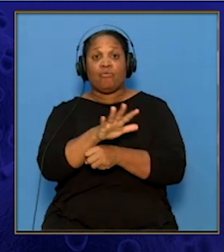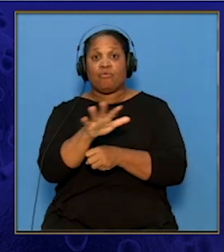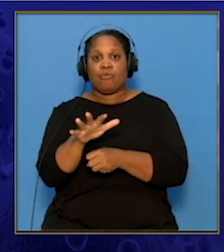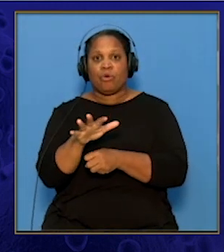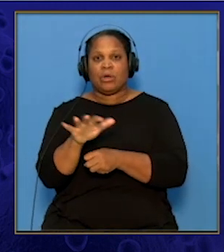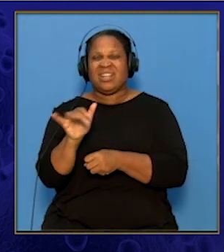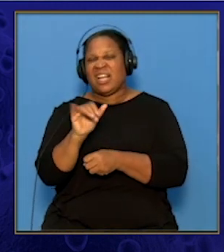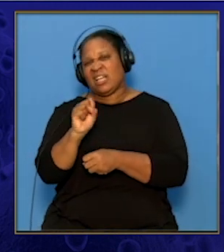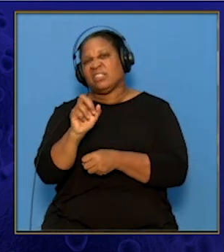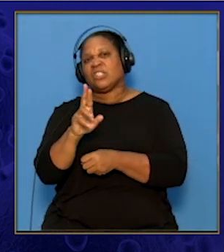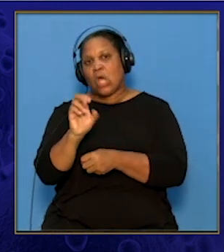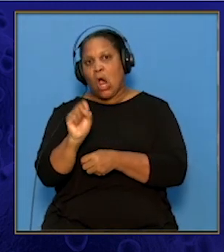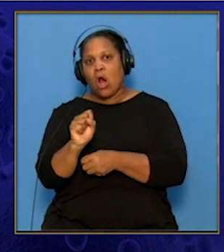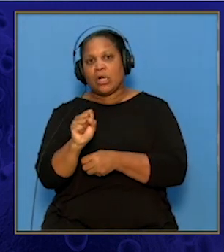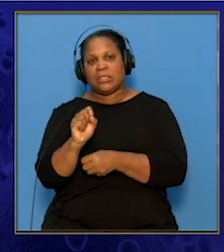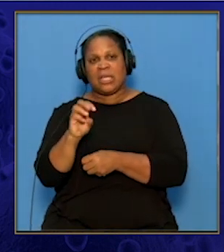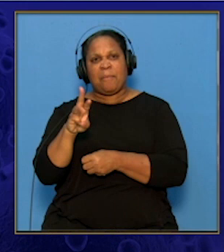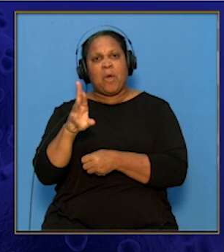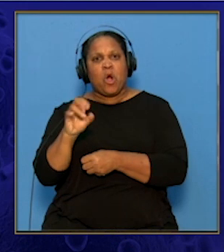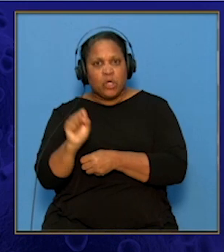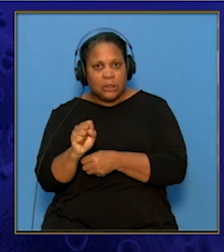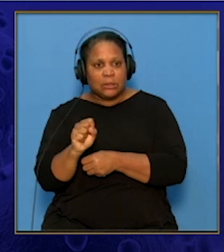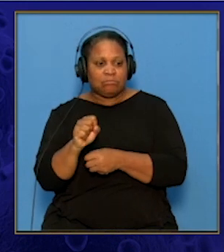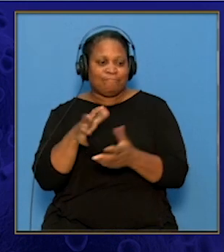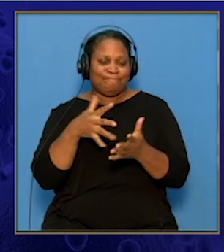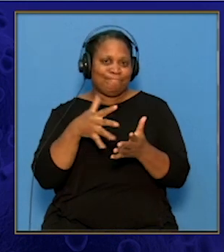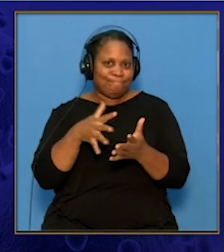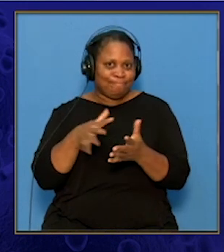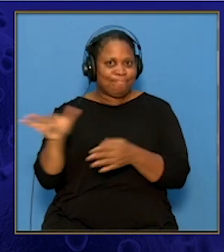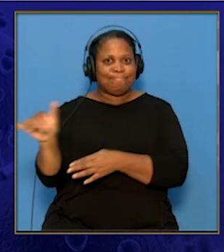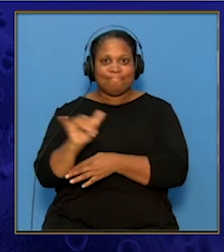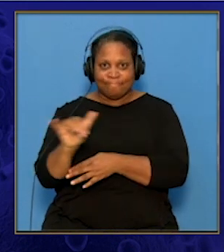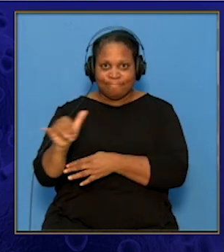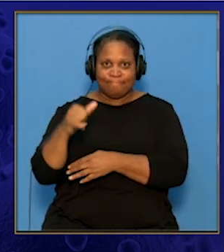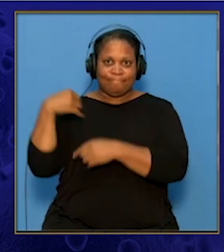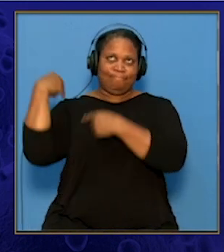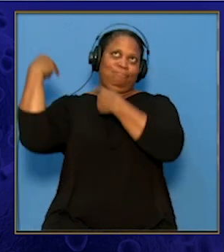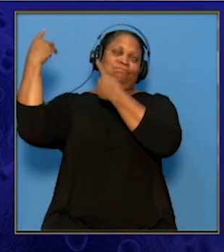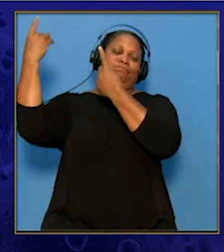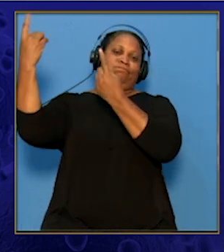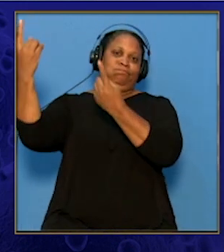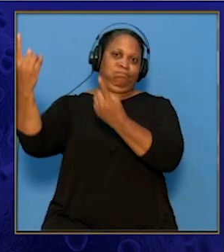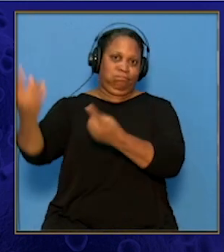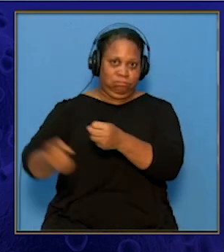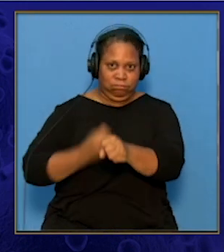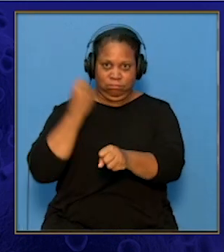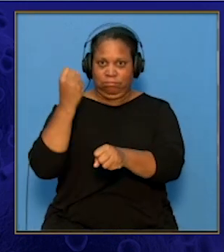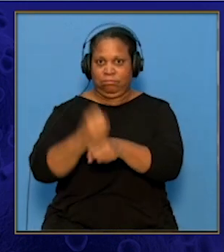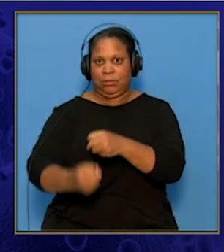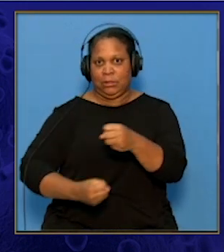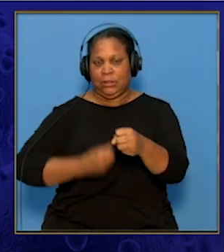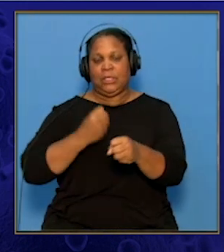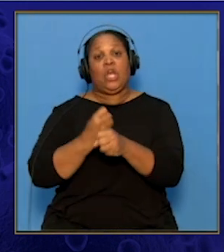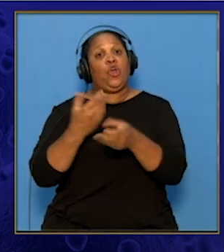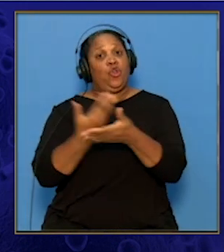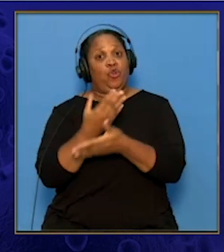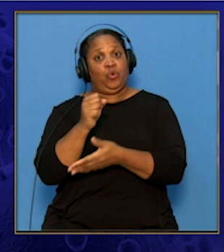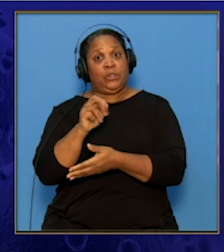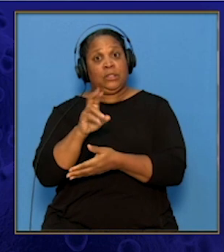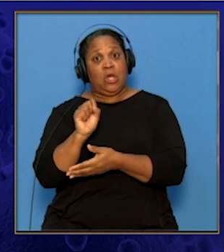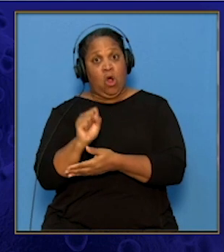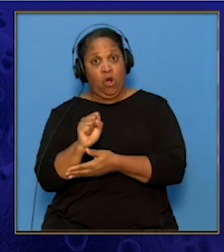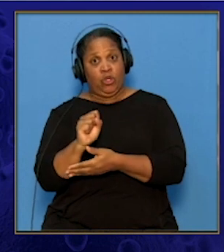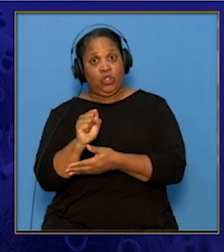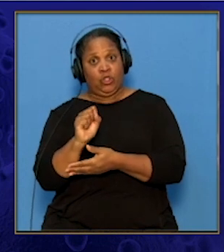like SARS and MERS, have been studied for decades as well. Once the new SARS-CoV-2 sequence